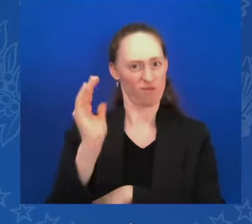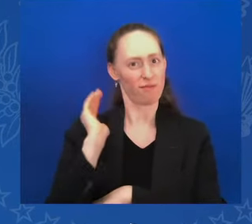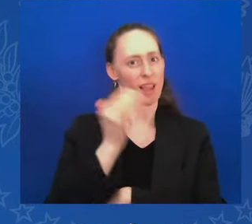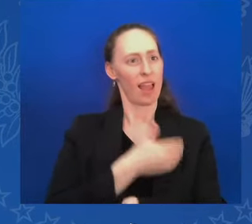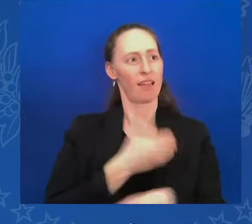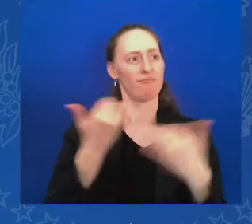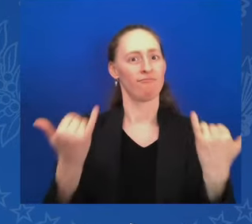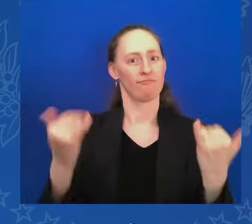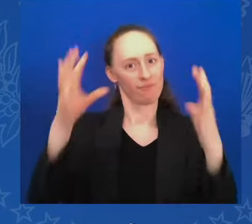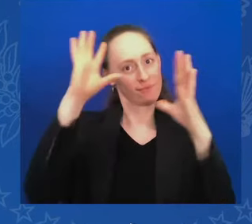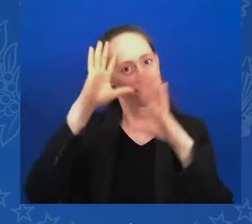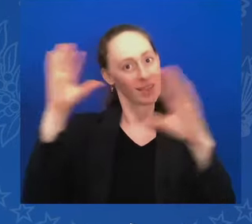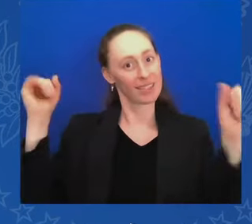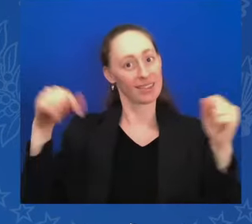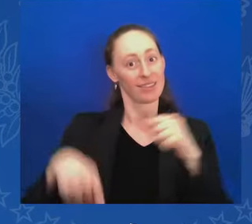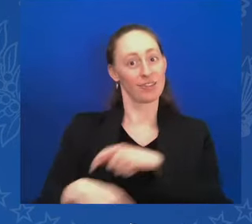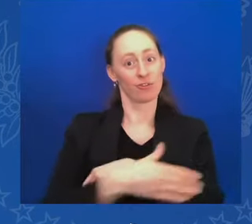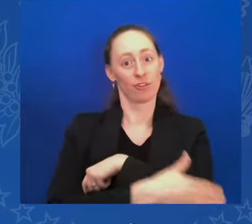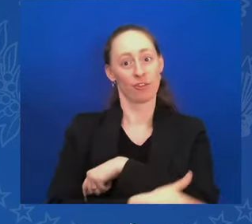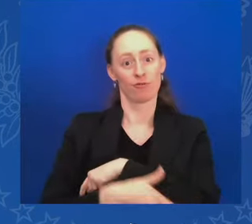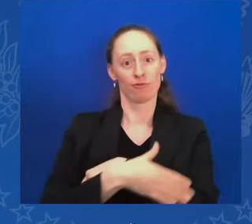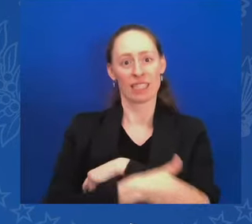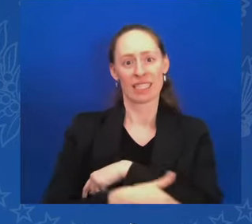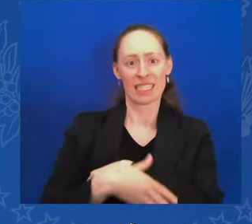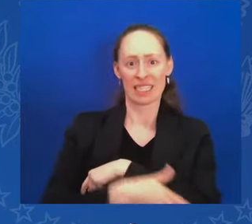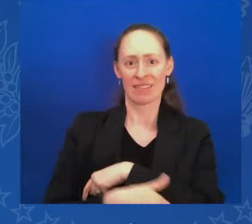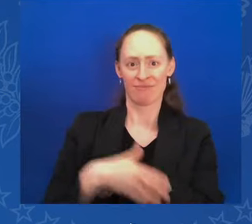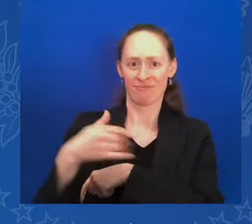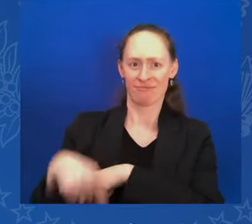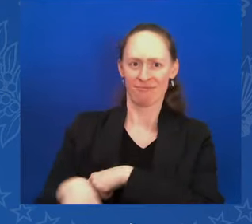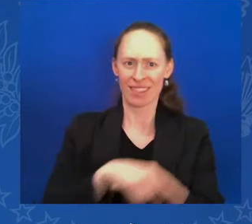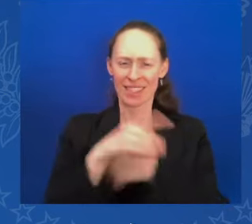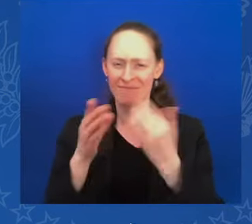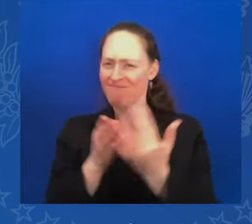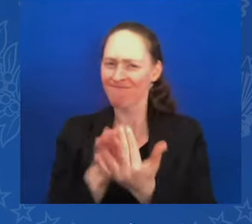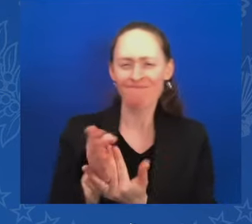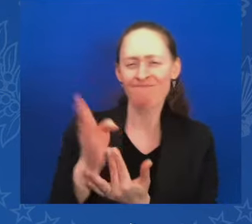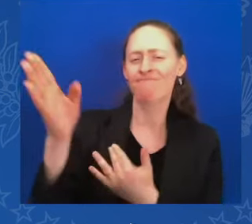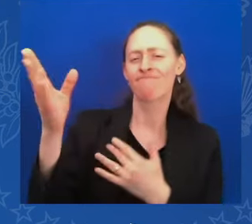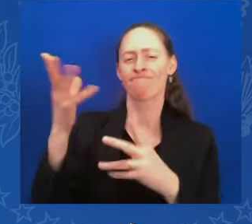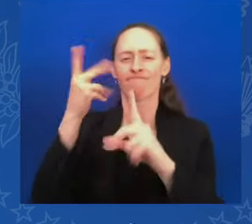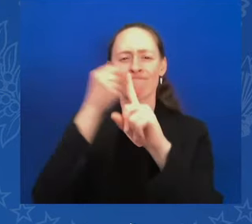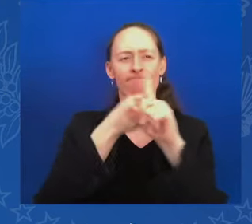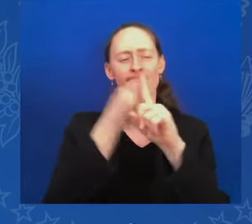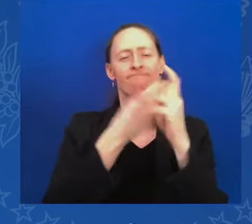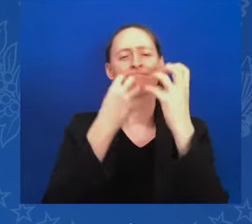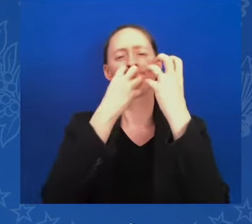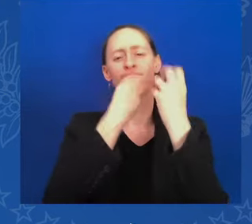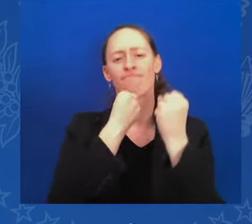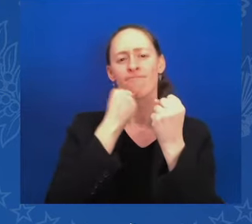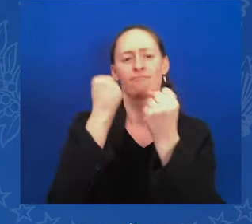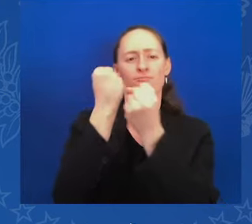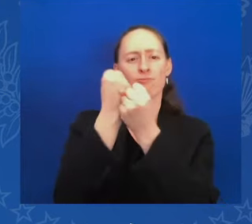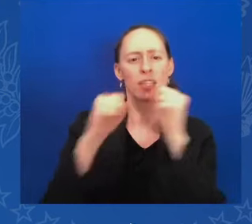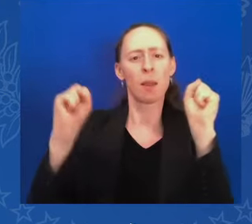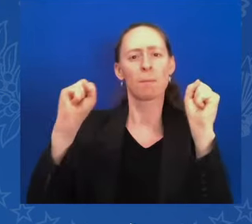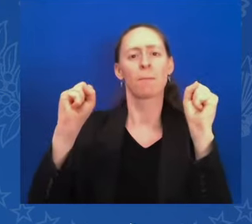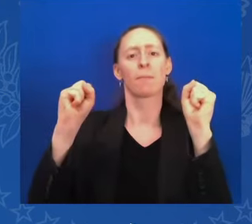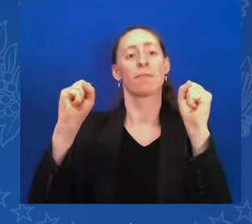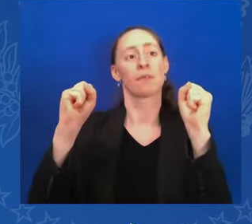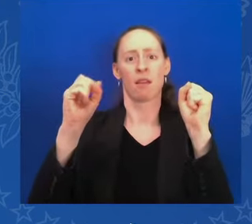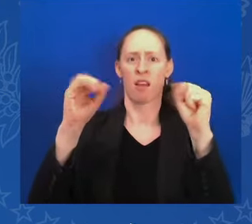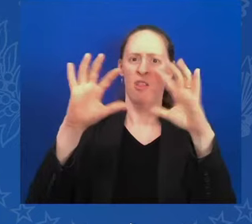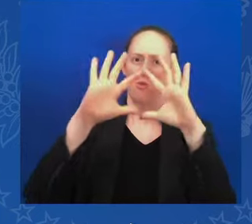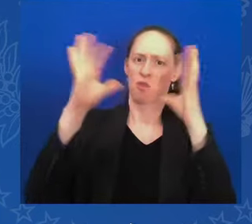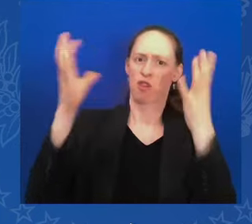sovereignty of nations. You continue to be the leading advocate for the cause of our Ukrainian brothers